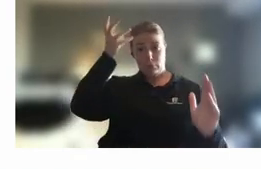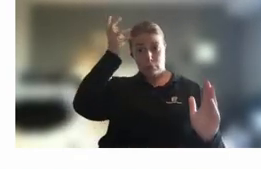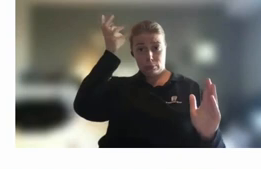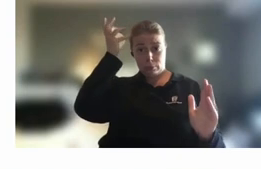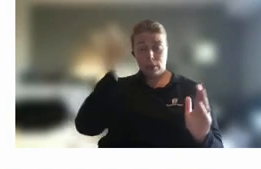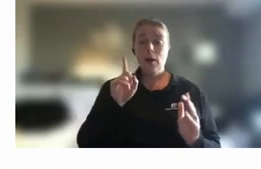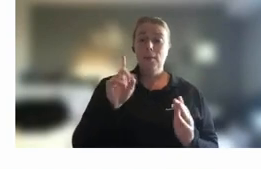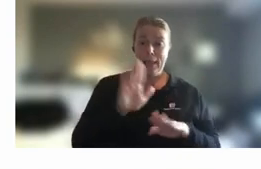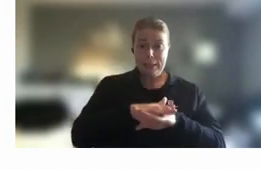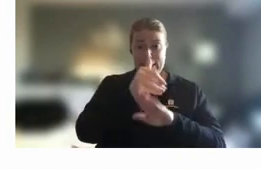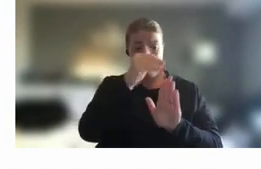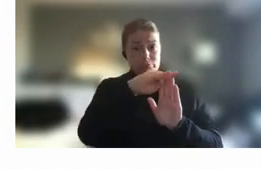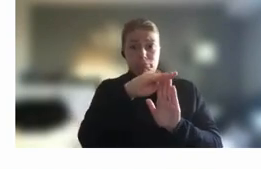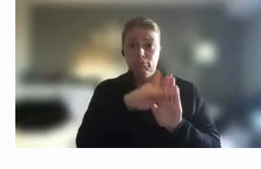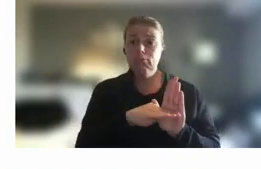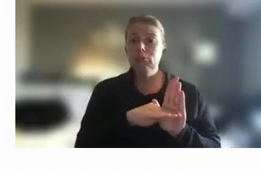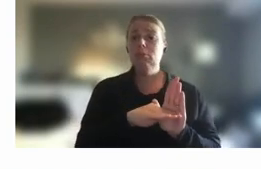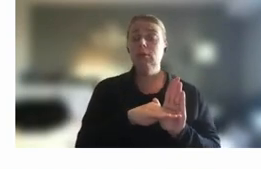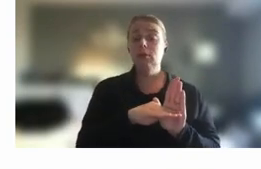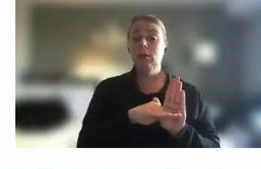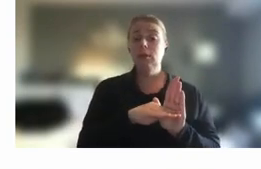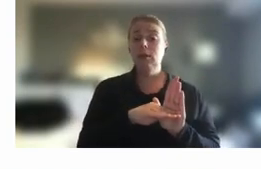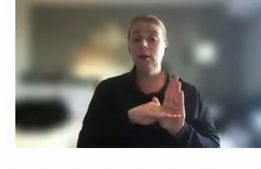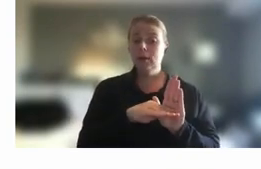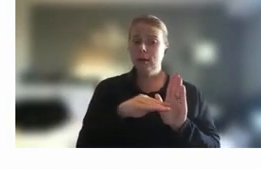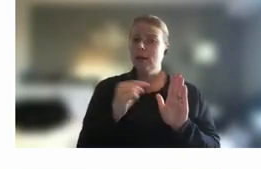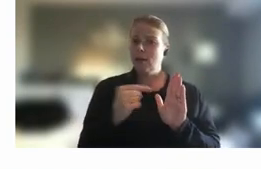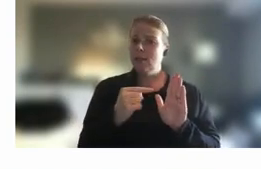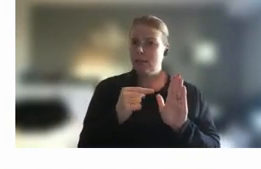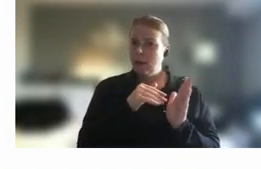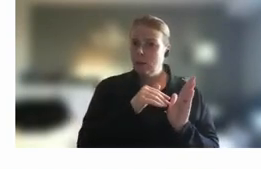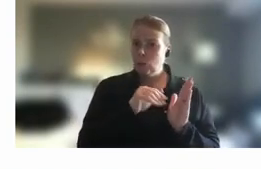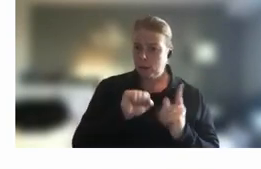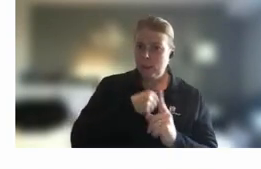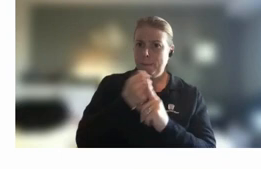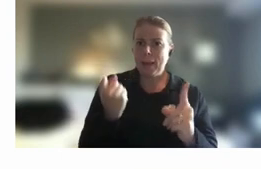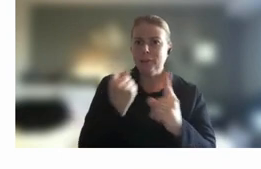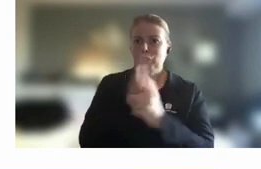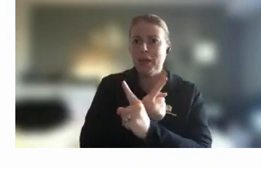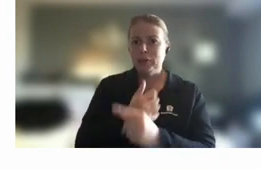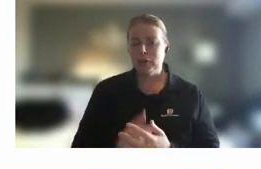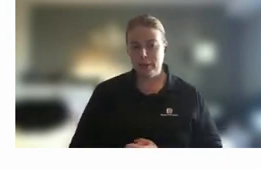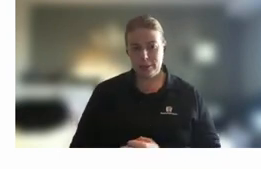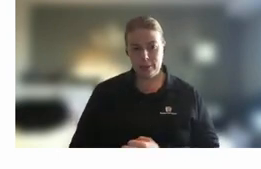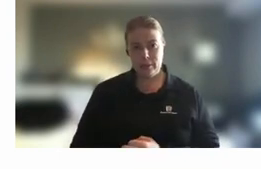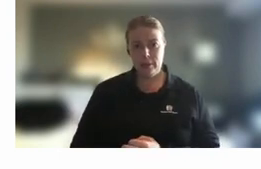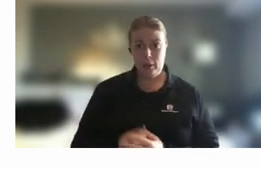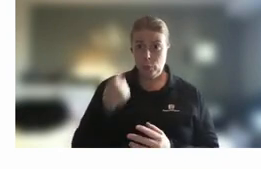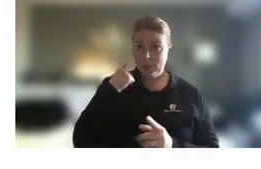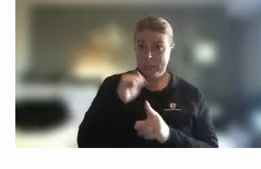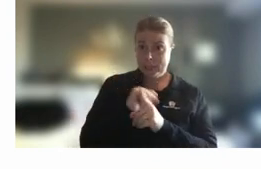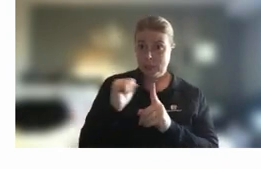principles for these sorts of things really does make a difference because I think we've seen circumstances where people